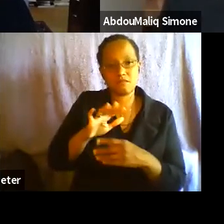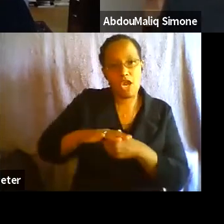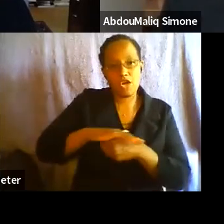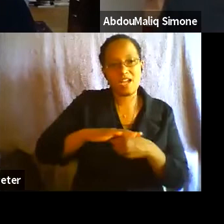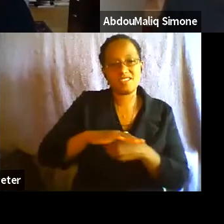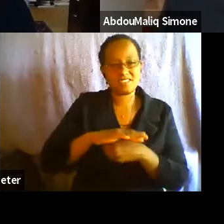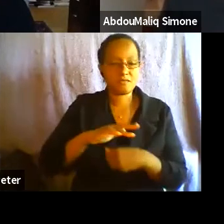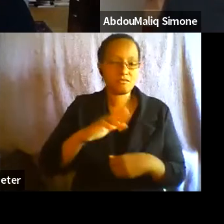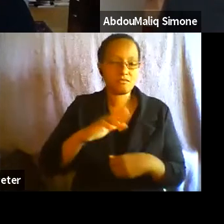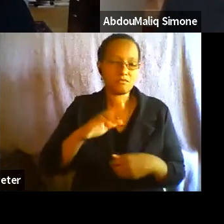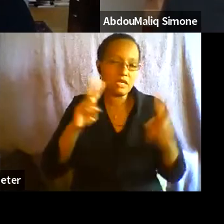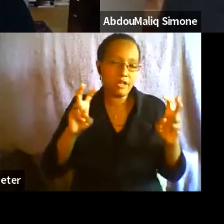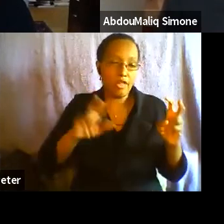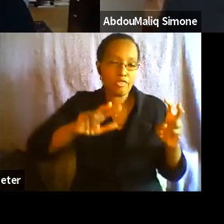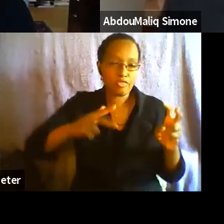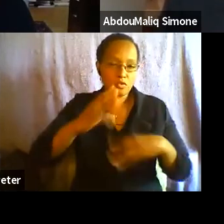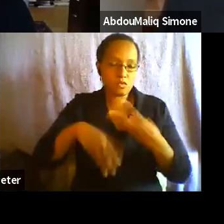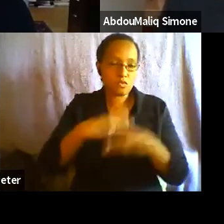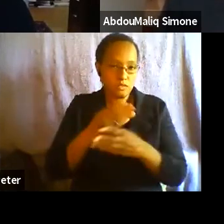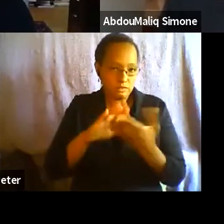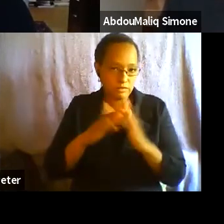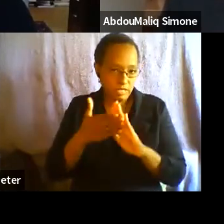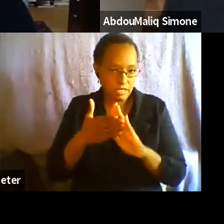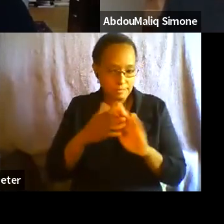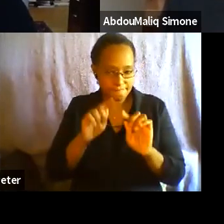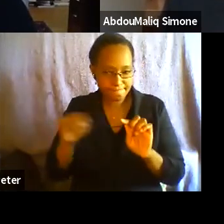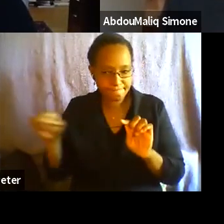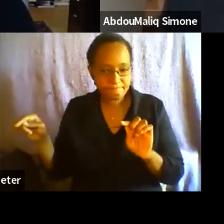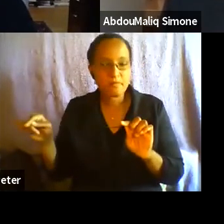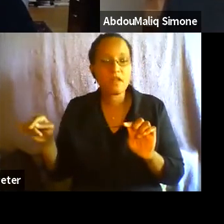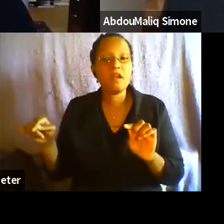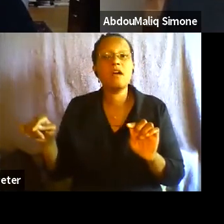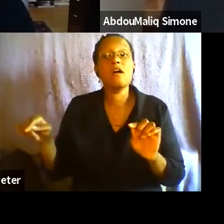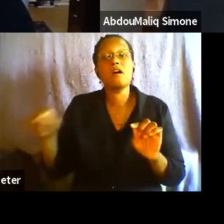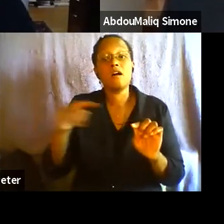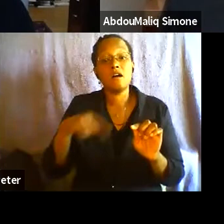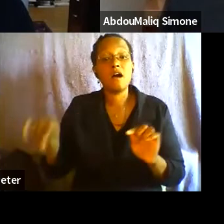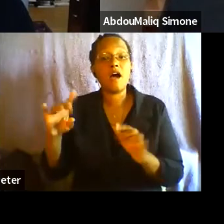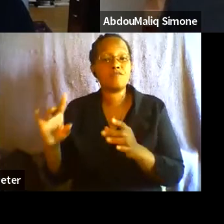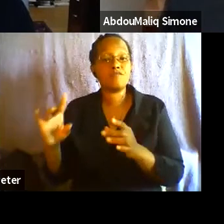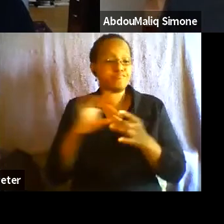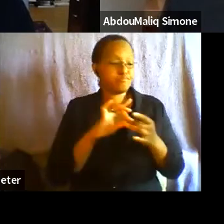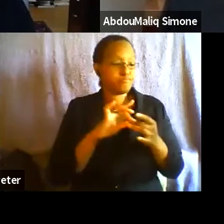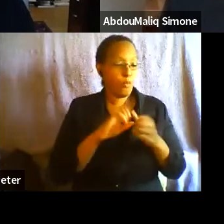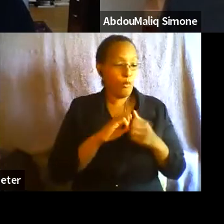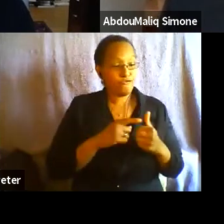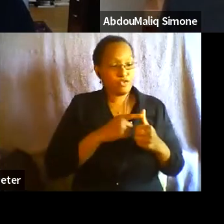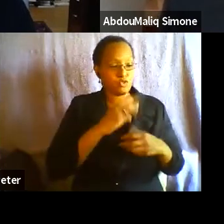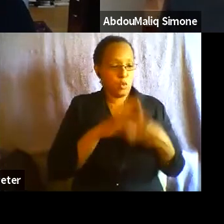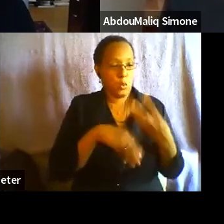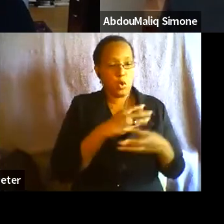has come to the first... The in a different way, certainly